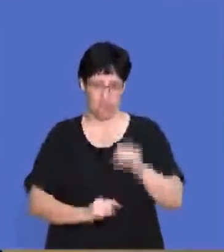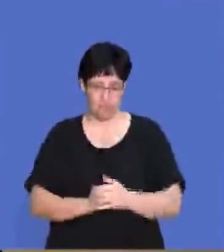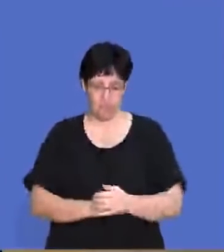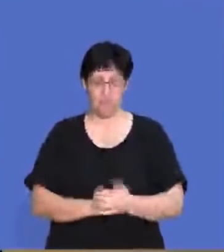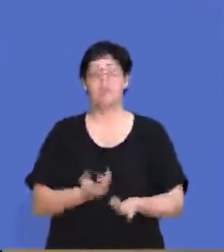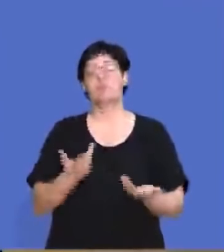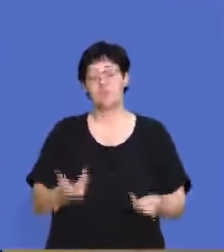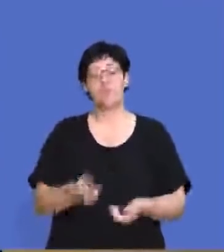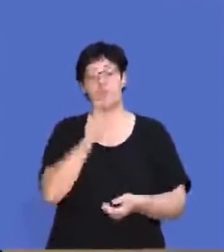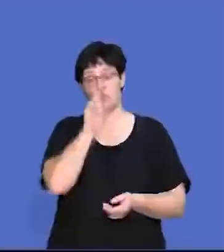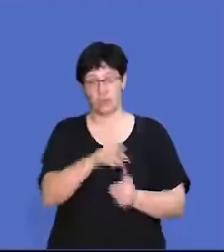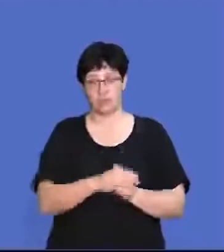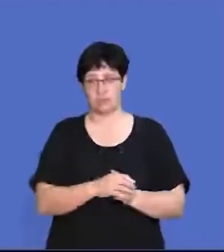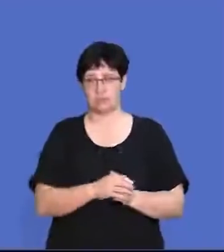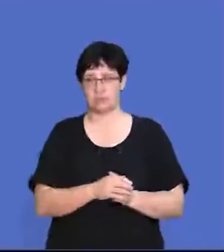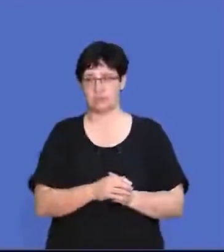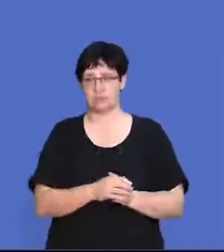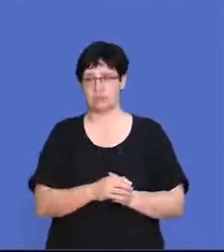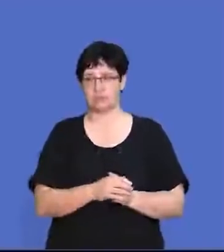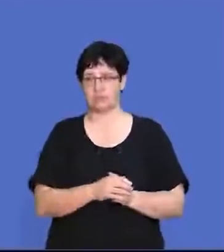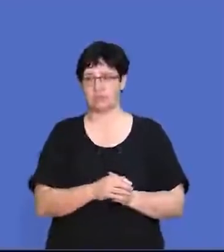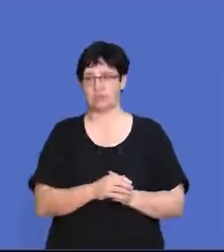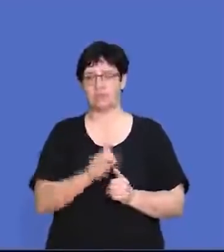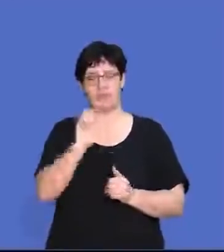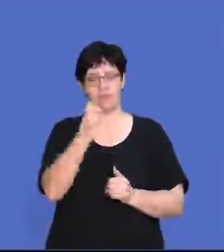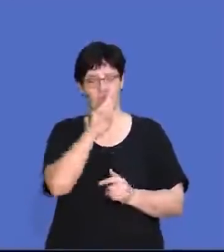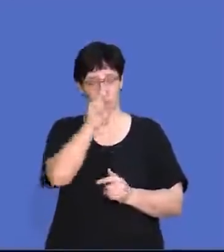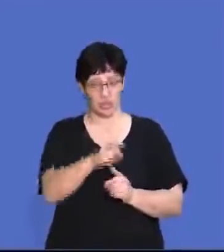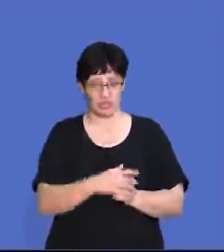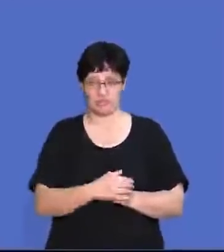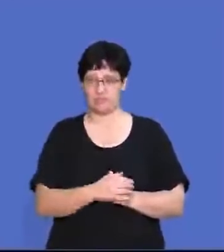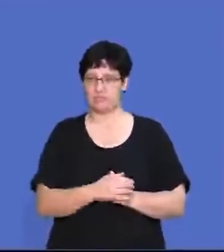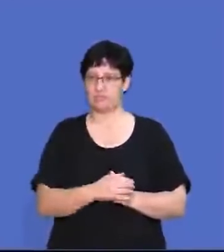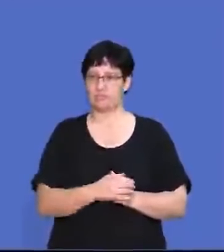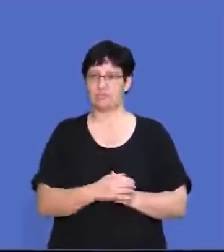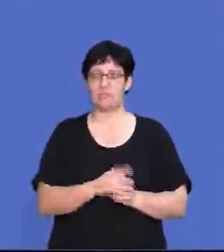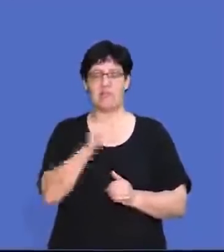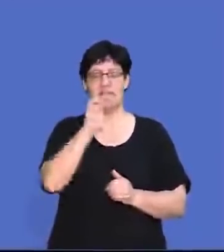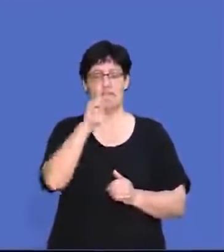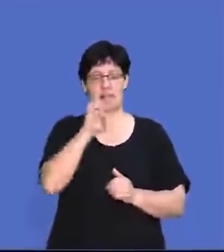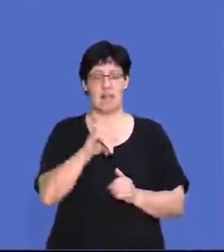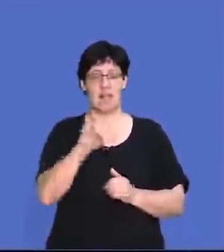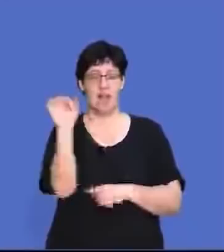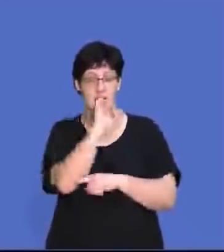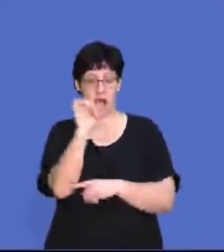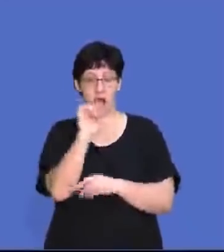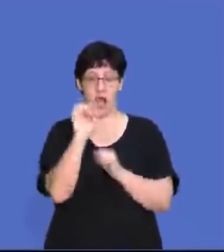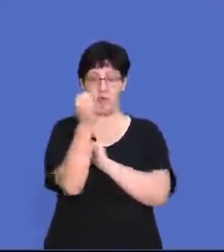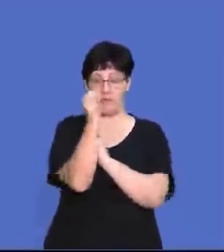there. So if we look at the first question, so Teddy car manufacturers